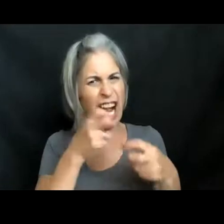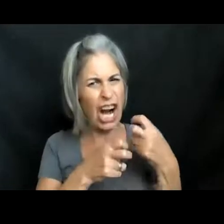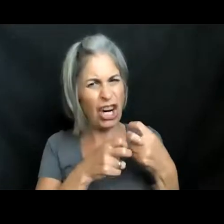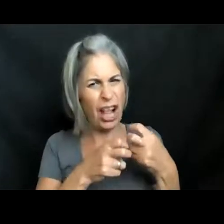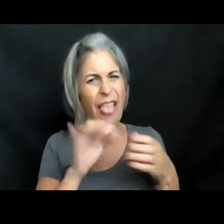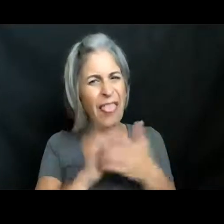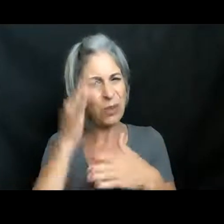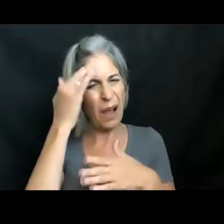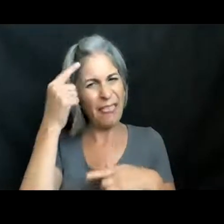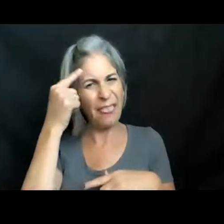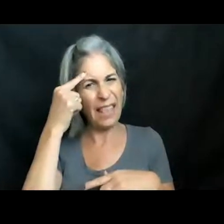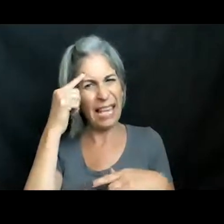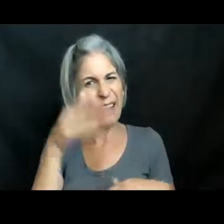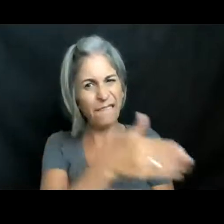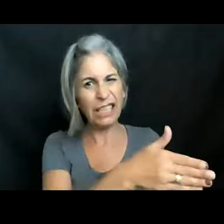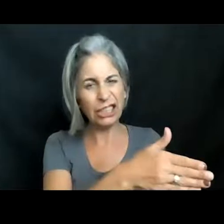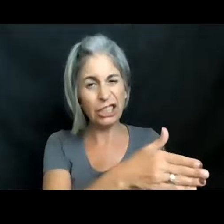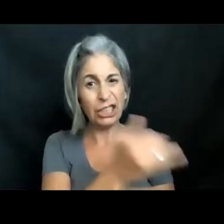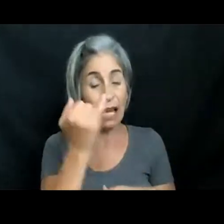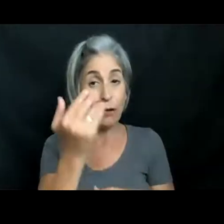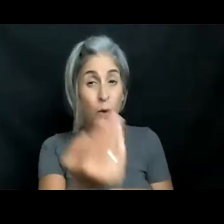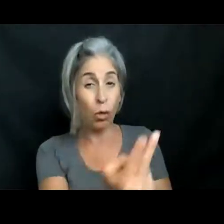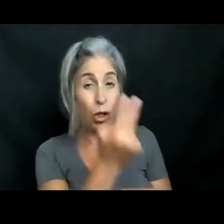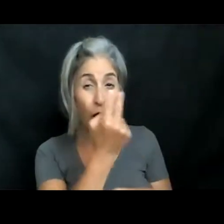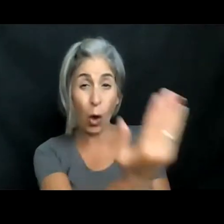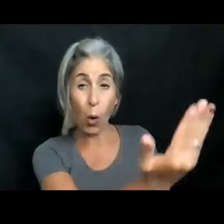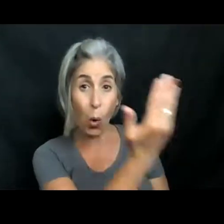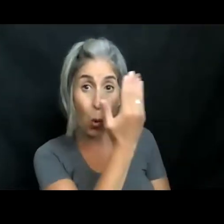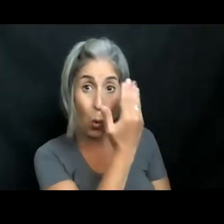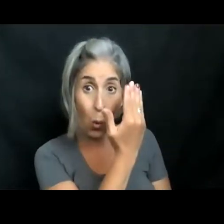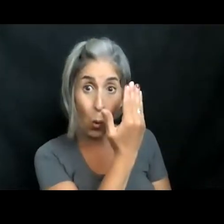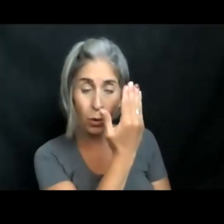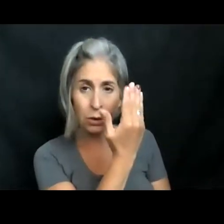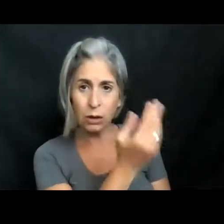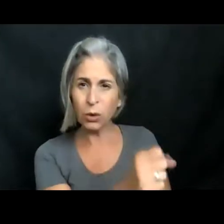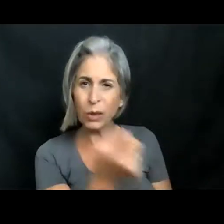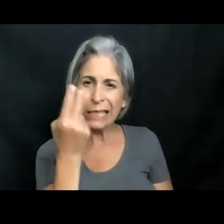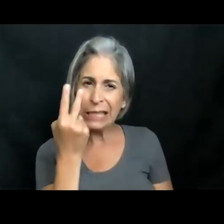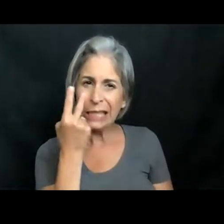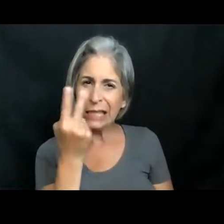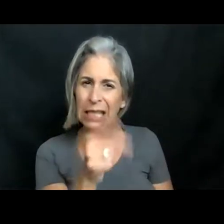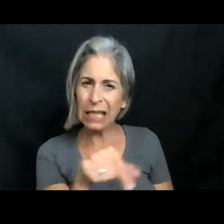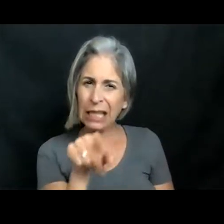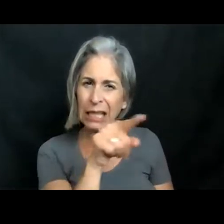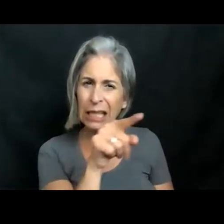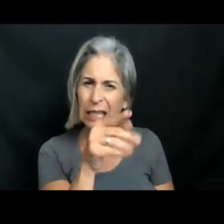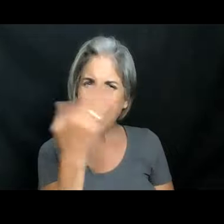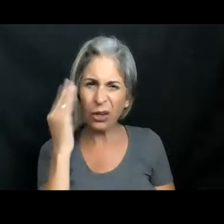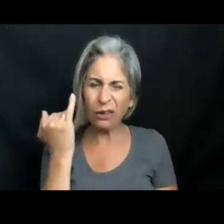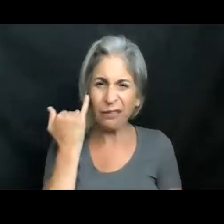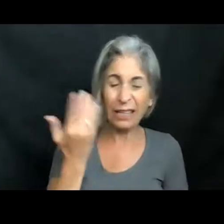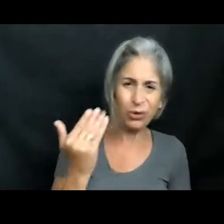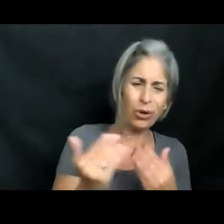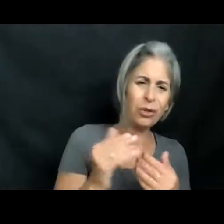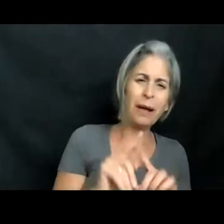fish. And if you look very close up into the filaments, you can see tiny spikes. Oh, I don't know if that's too close.